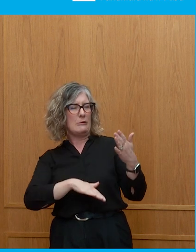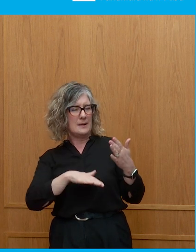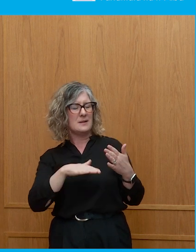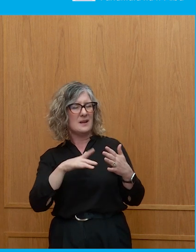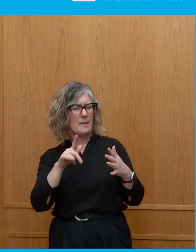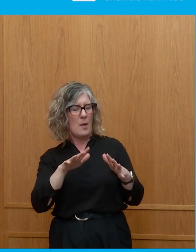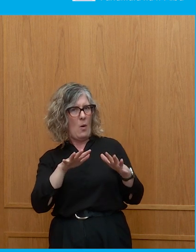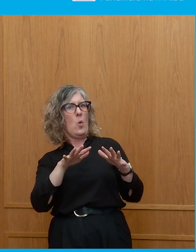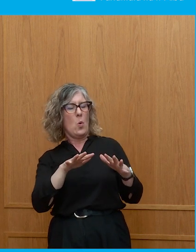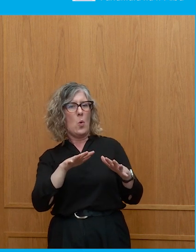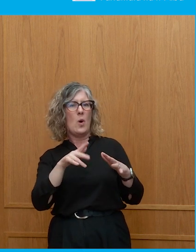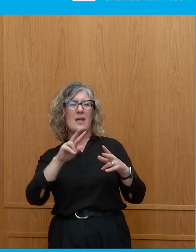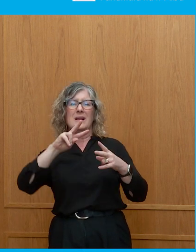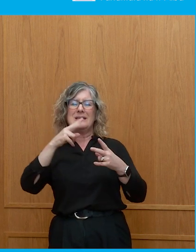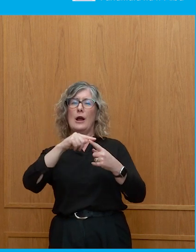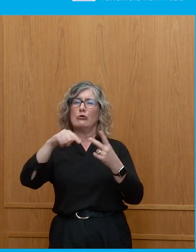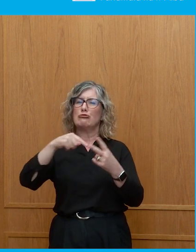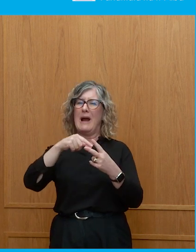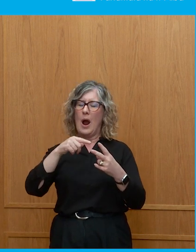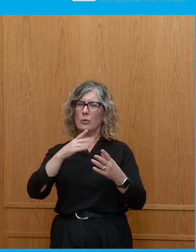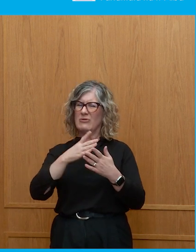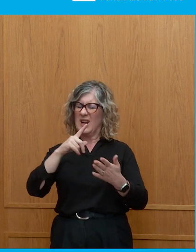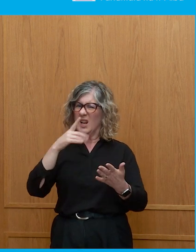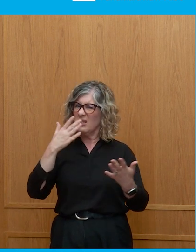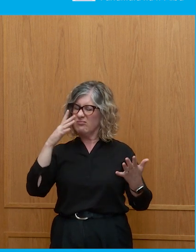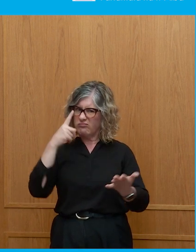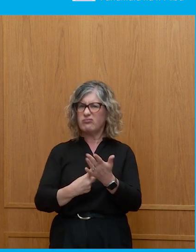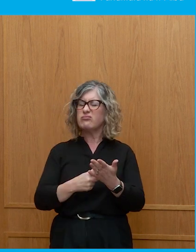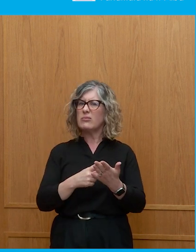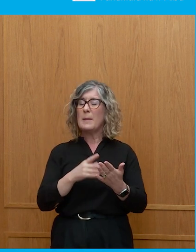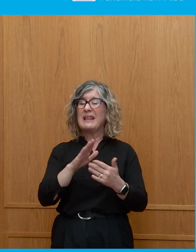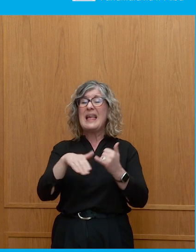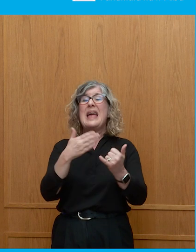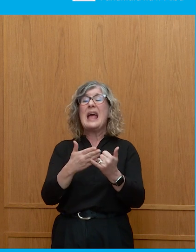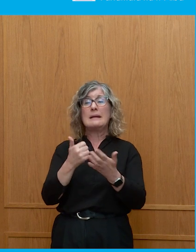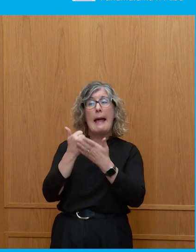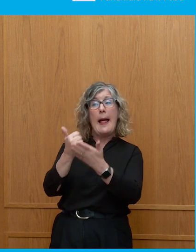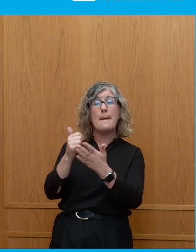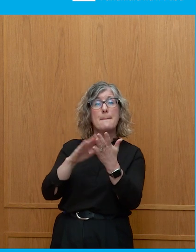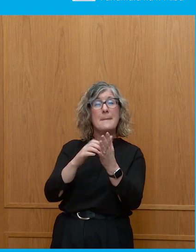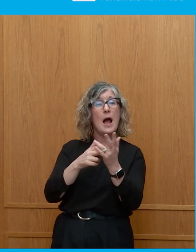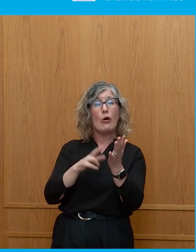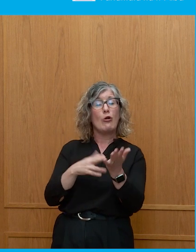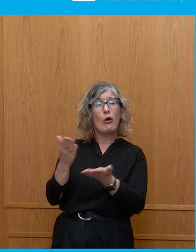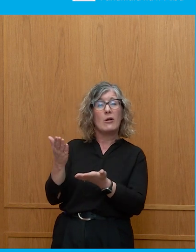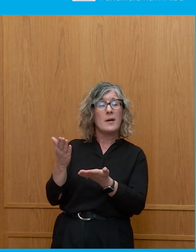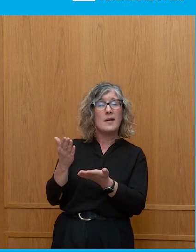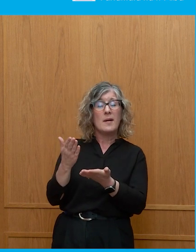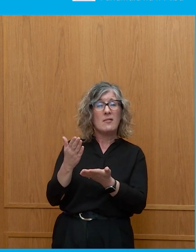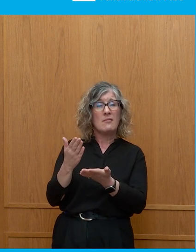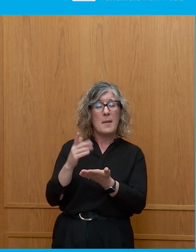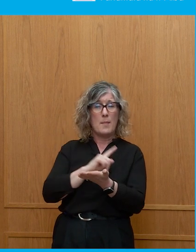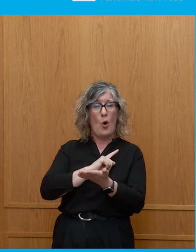quite as decisive as it turned out to be. But it didn't really help Macron in the end, because Mellencamp then kind of saw that as a victory for